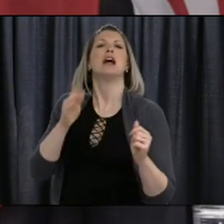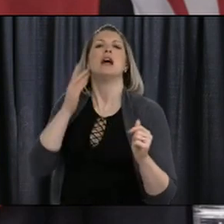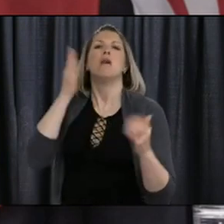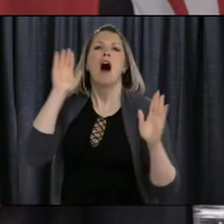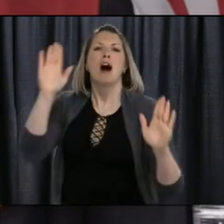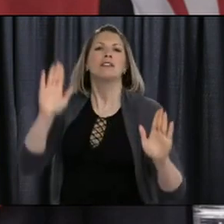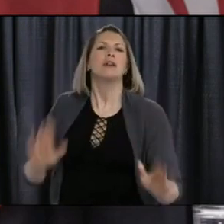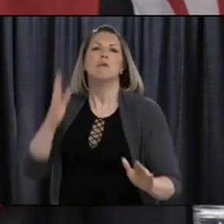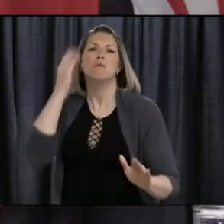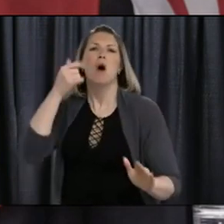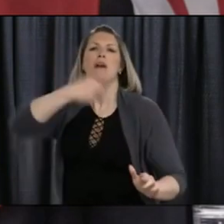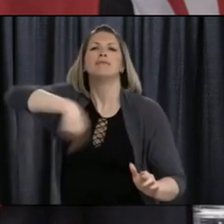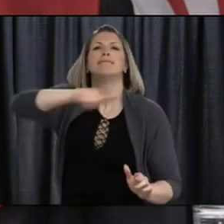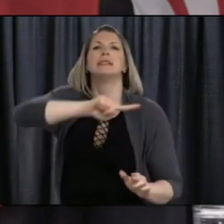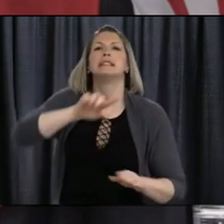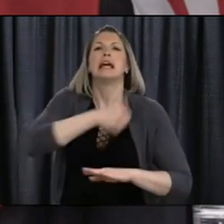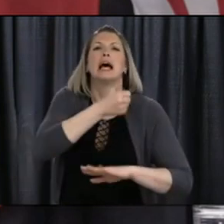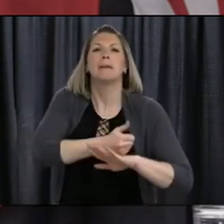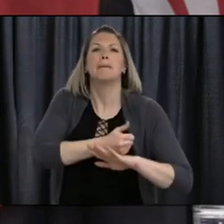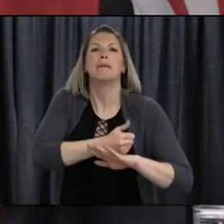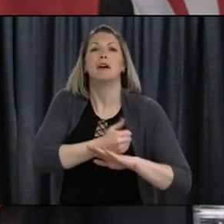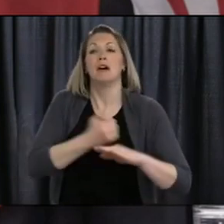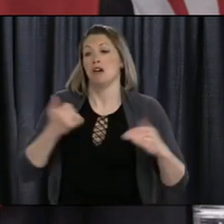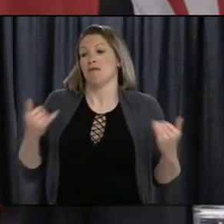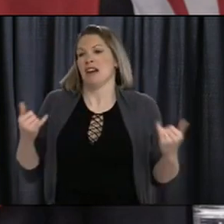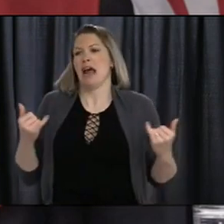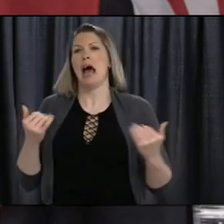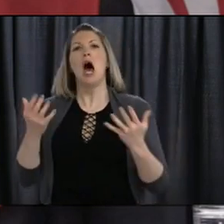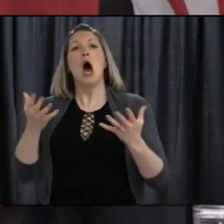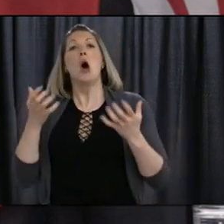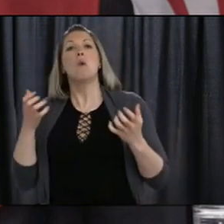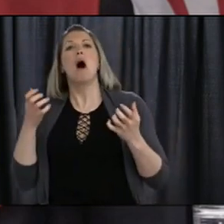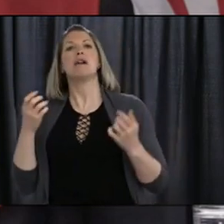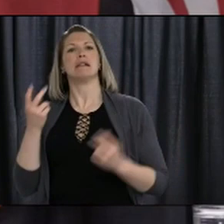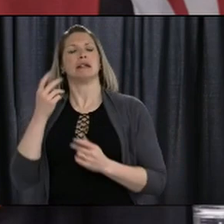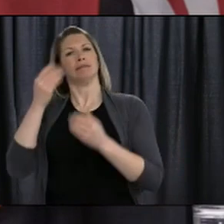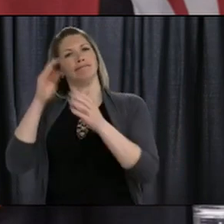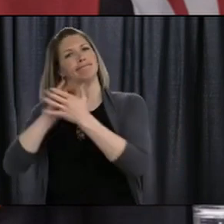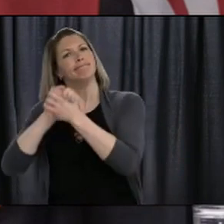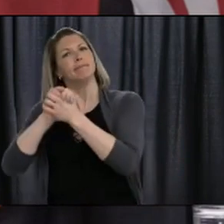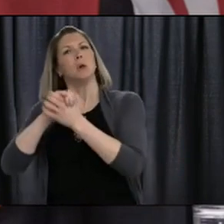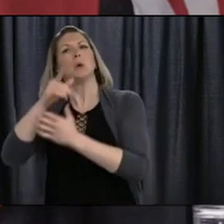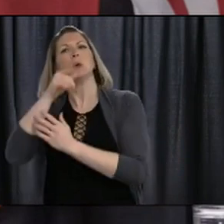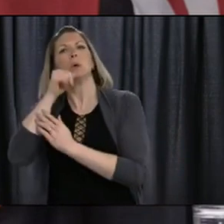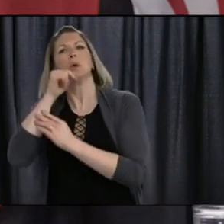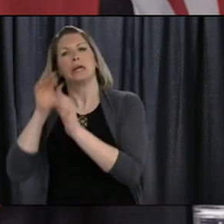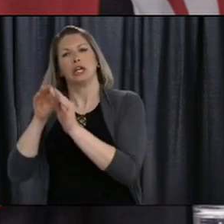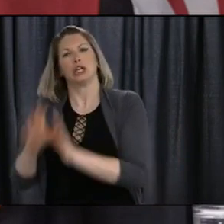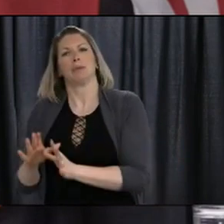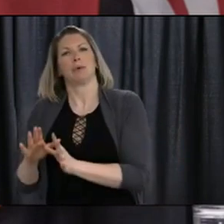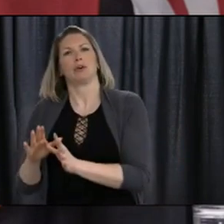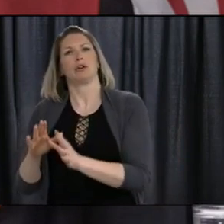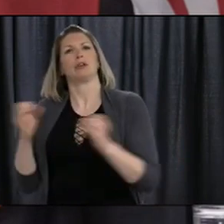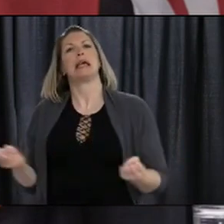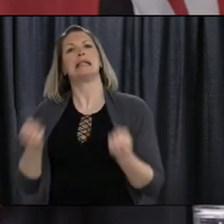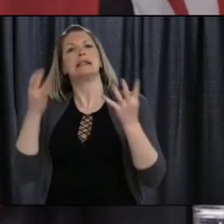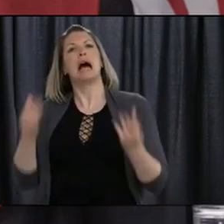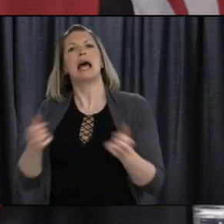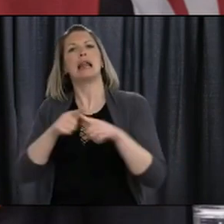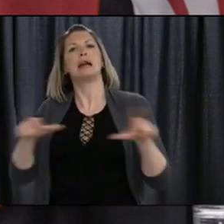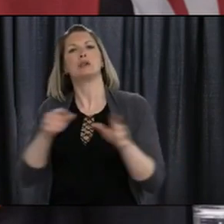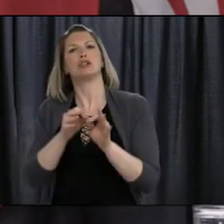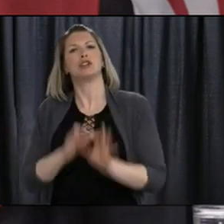ASL interpreters. You see them every day. Heather Crane and Sheila Keats, who have been joining us since the beginning,